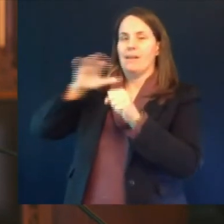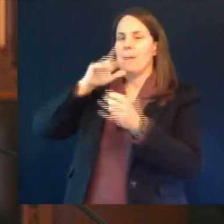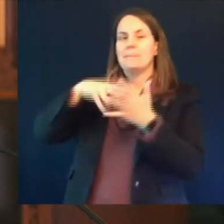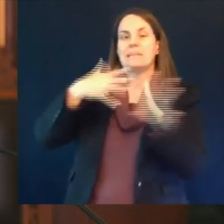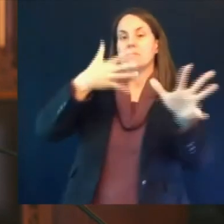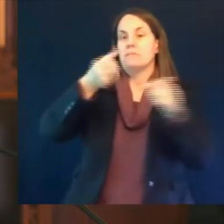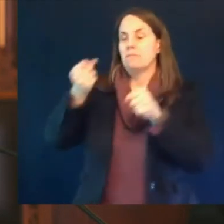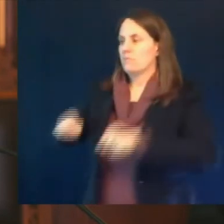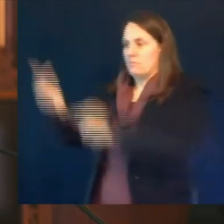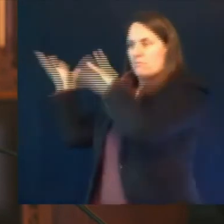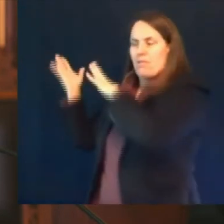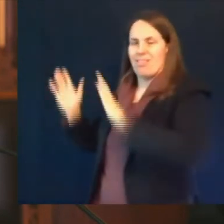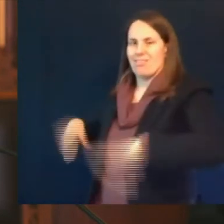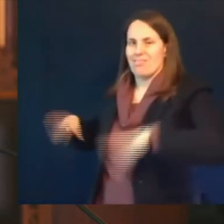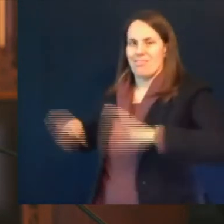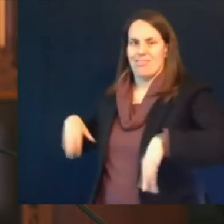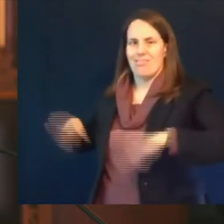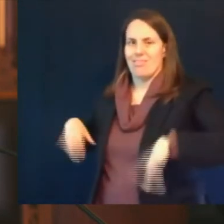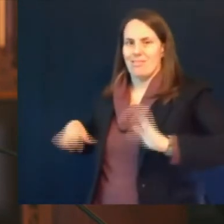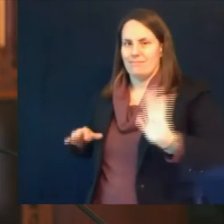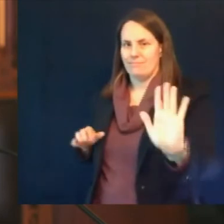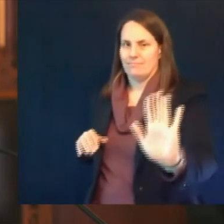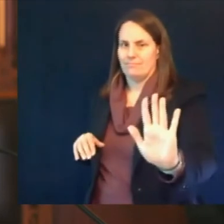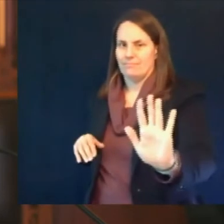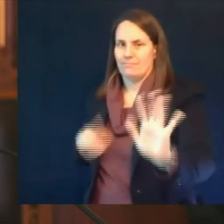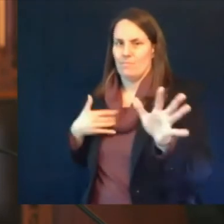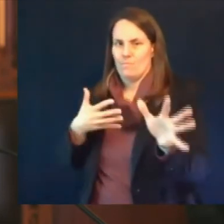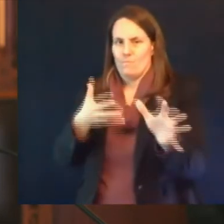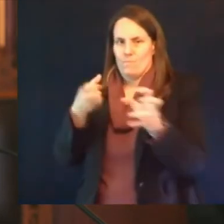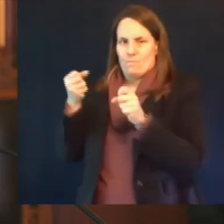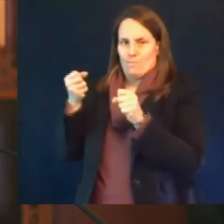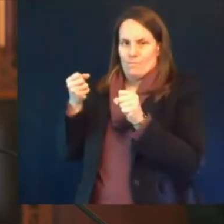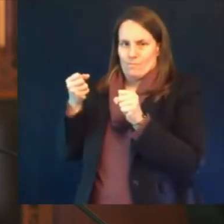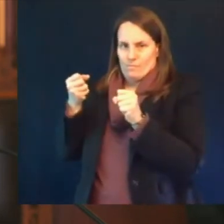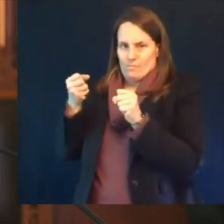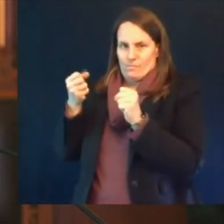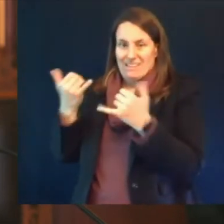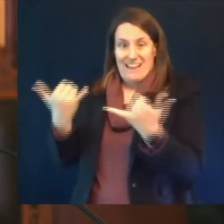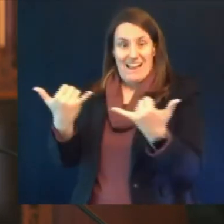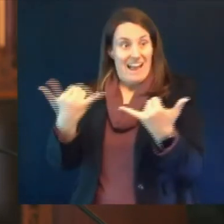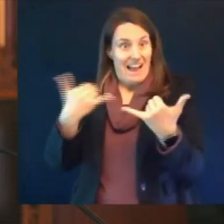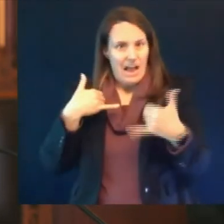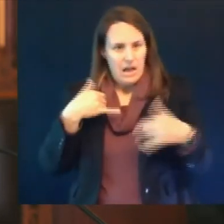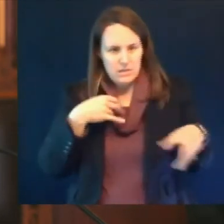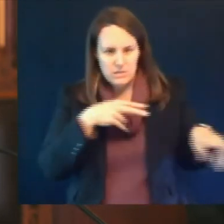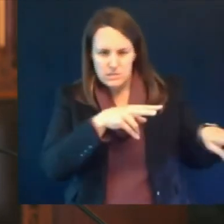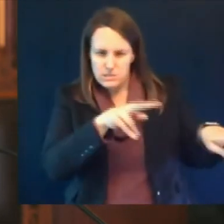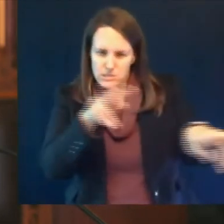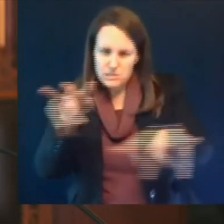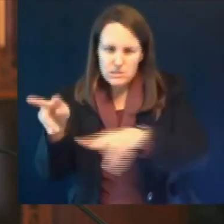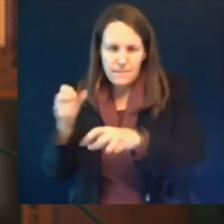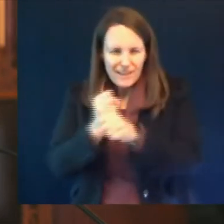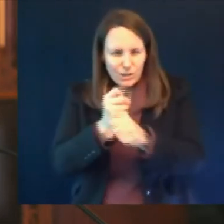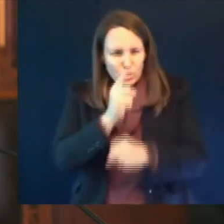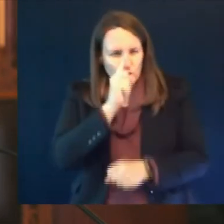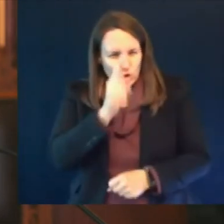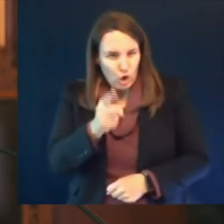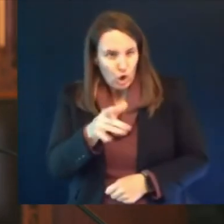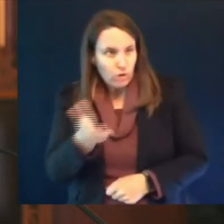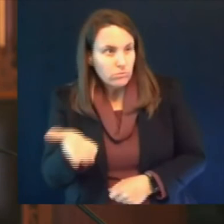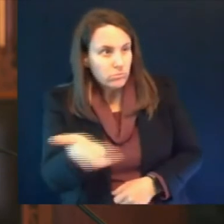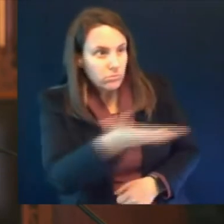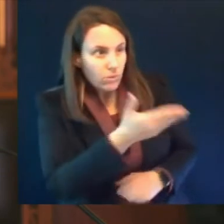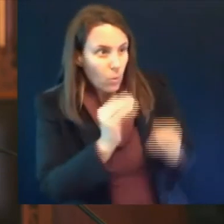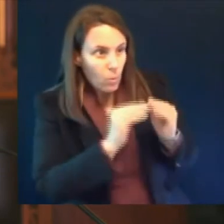disease and as dr westegard has spoken to the need for alerting practitioners to this as the